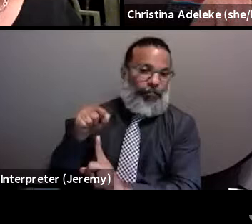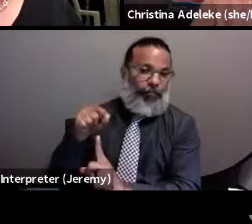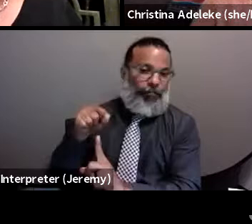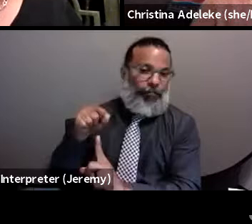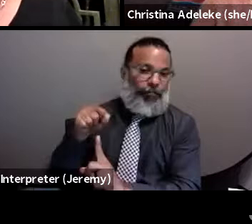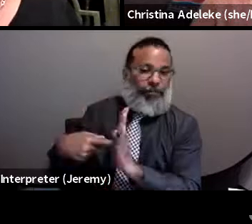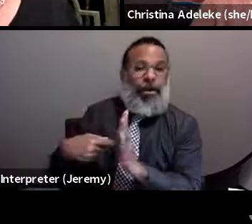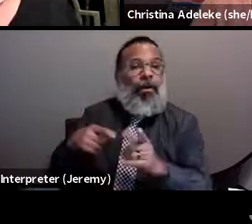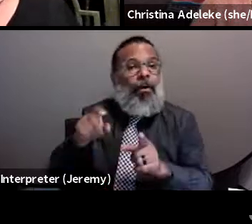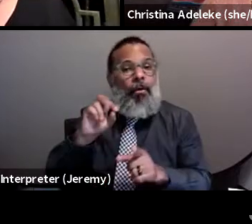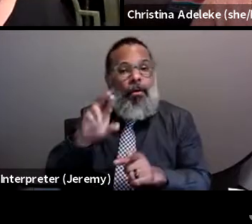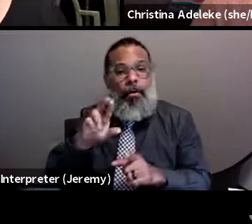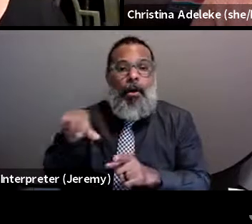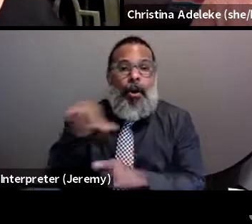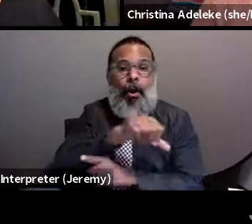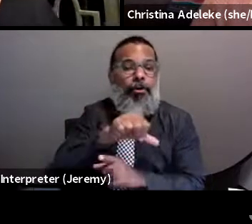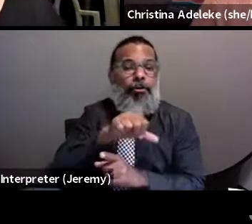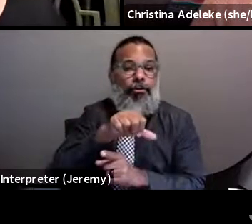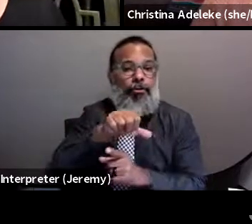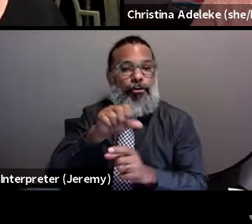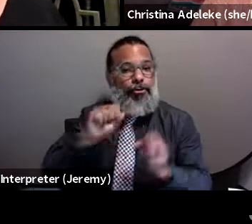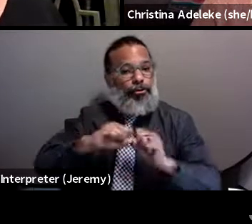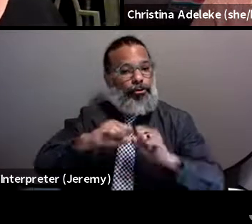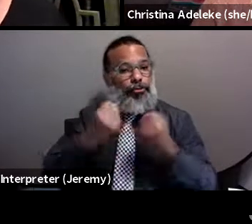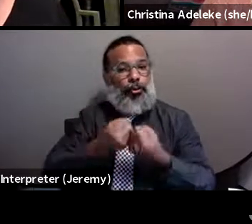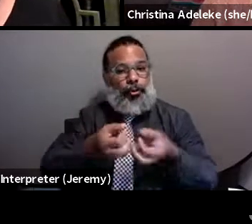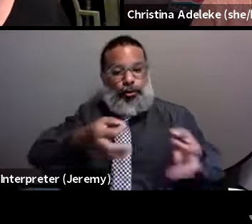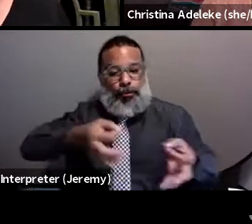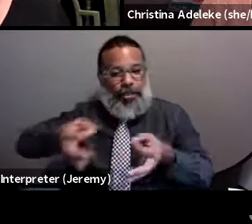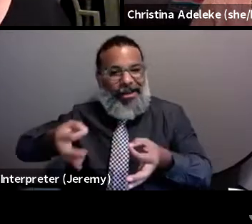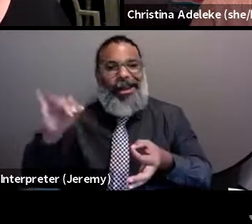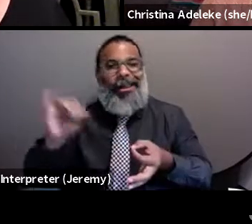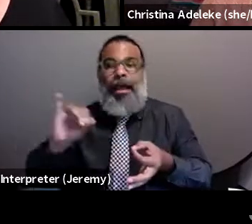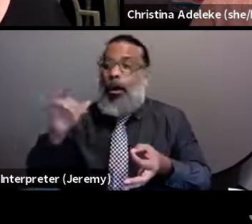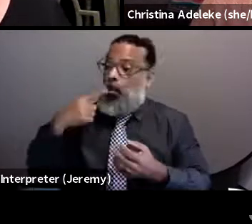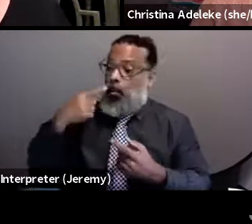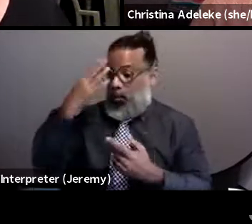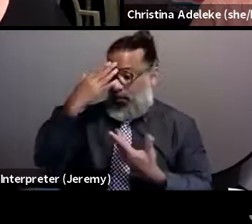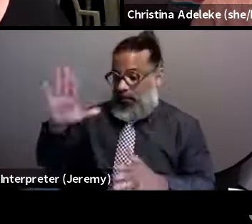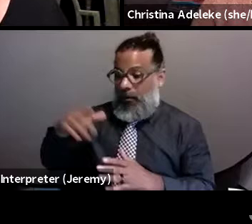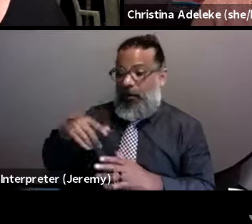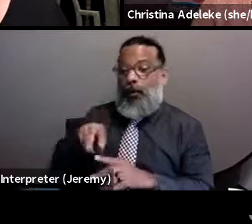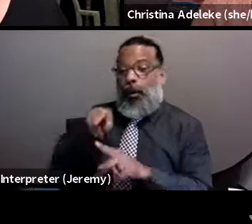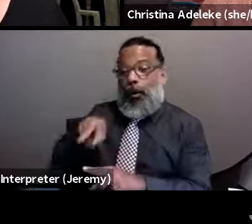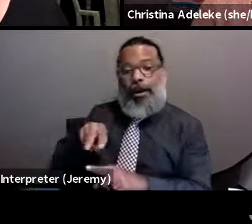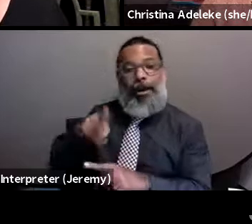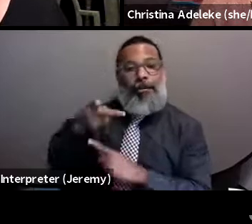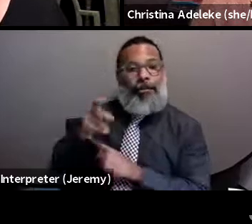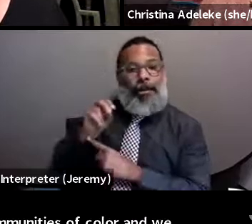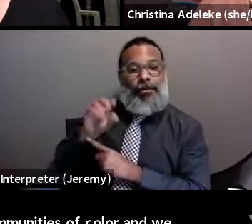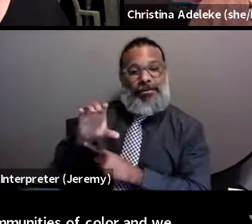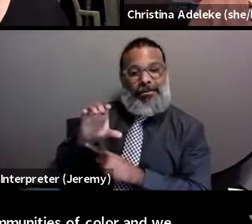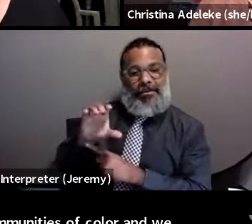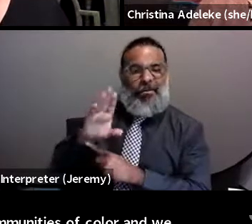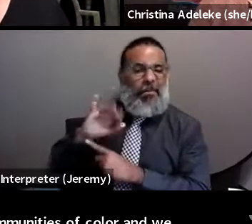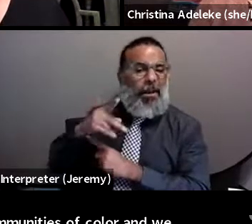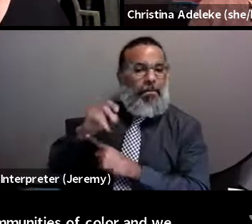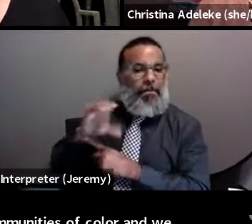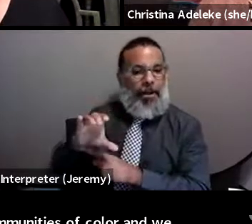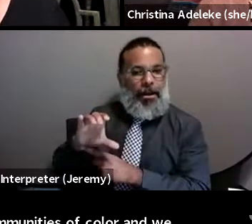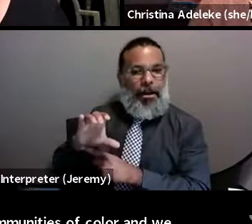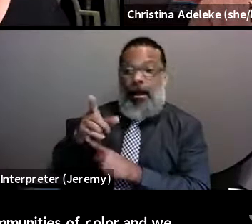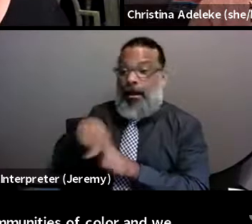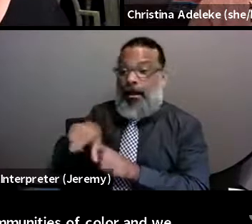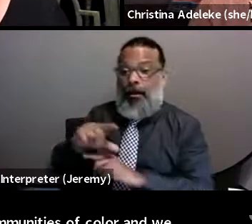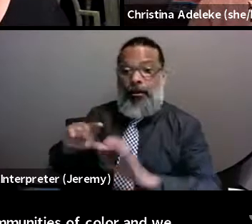other social determinants of health. Like we know, when we look at communities of color, and we look at these, these parties, they have to